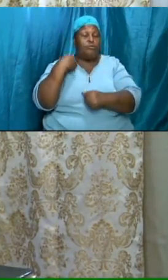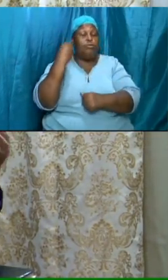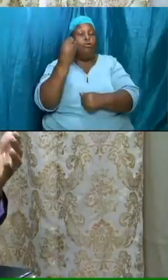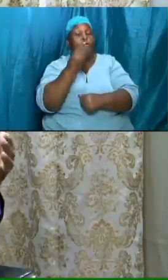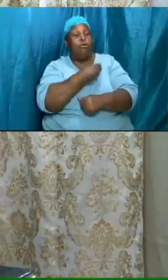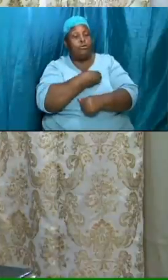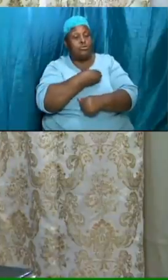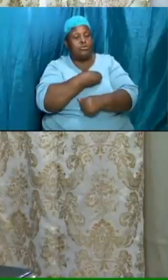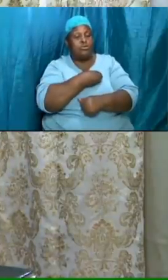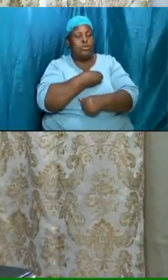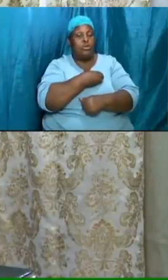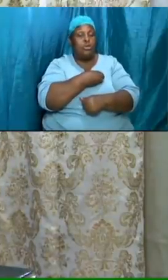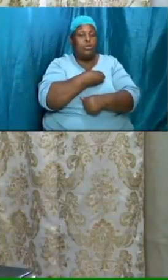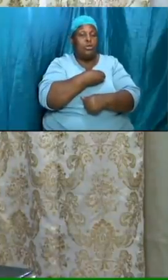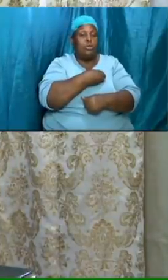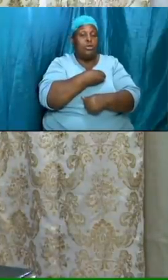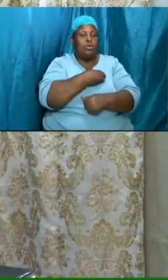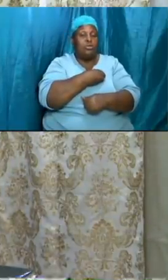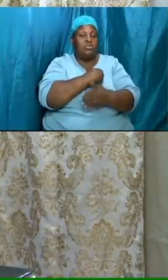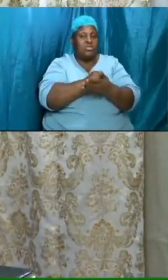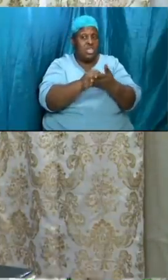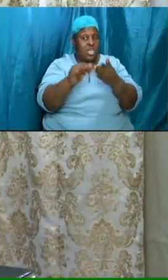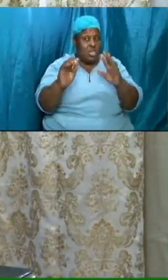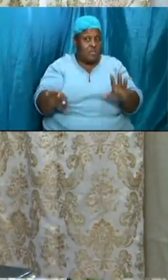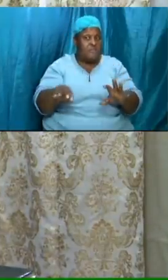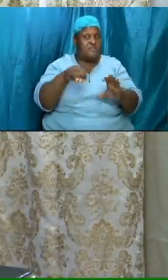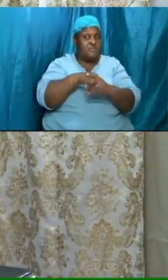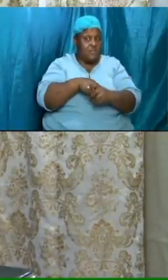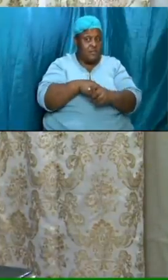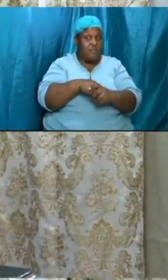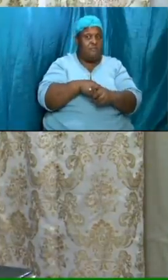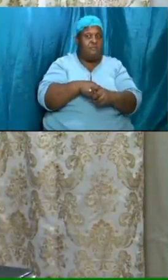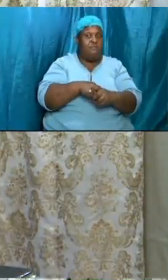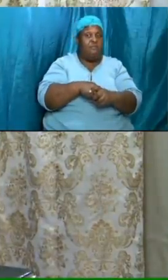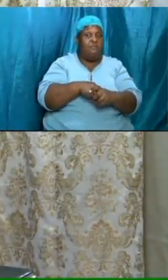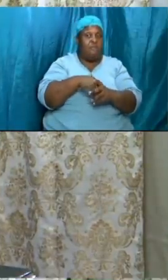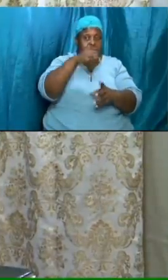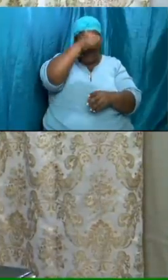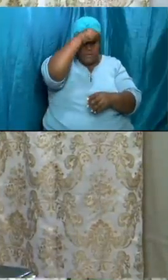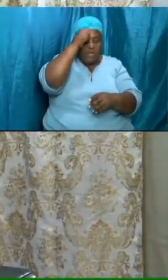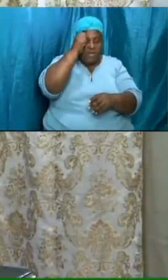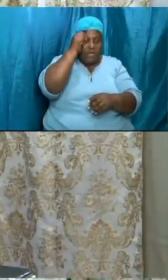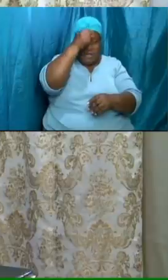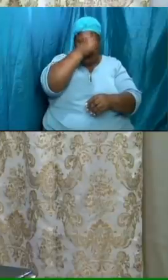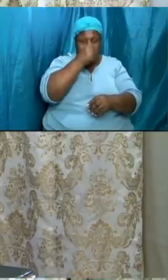our friend and you feel you're saved and you feel that you want to be a part of